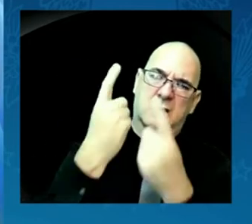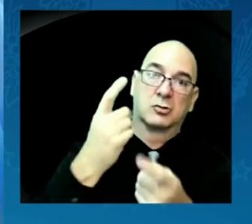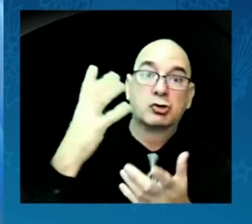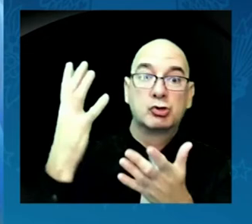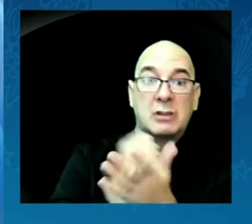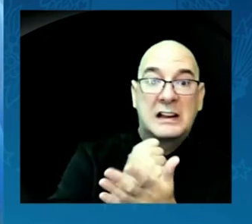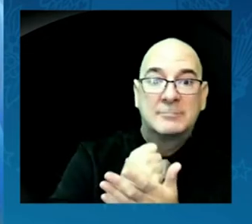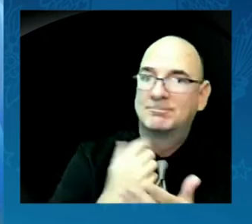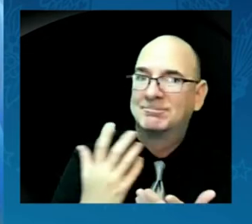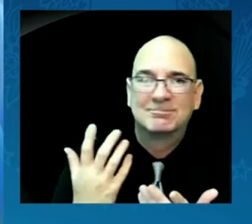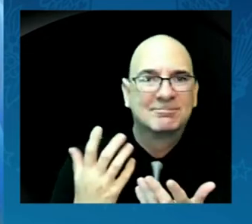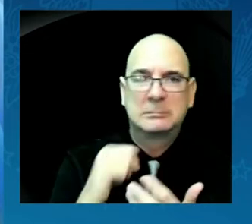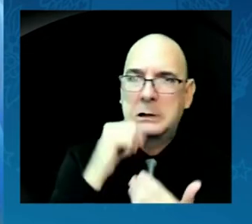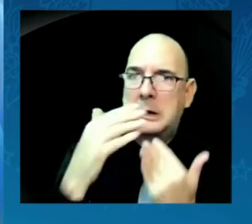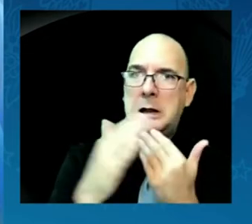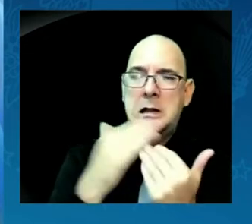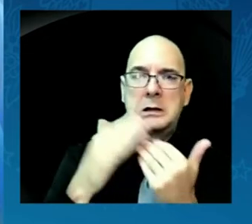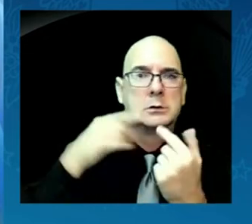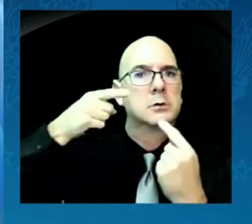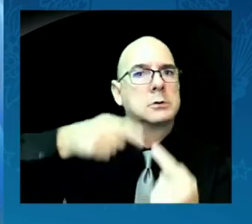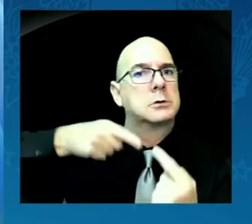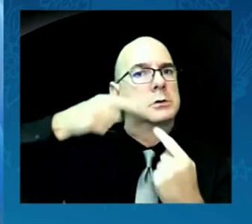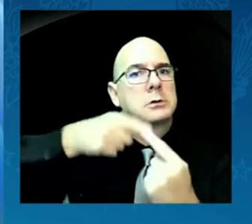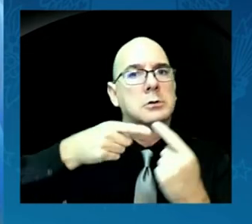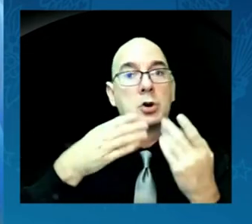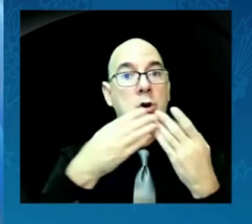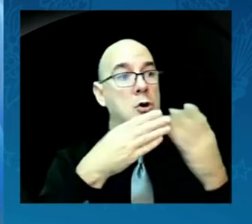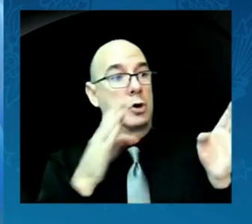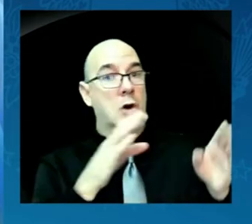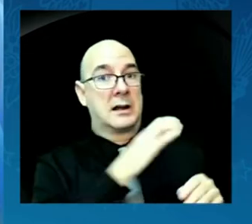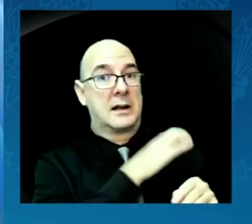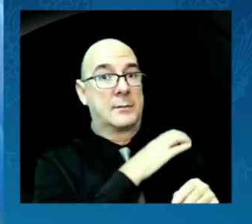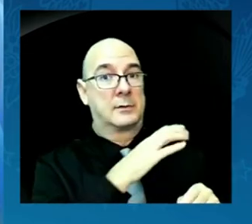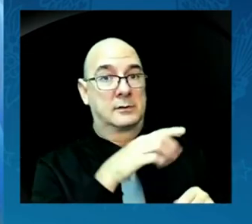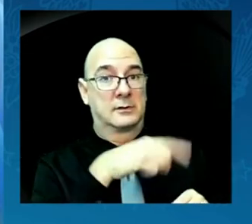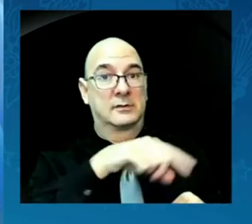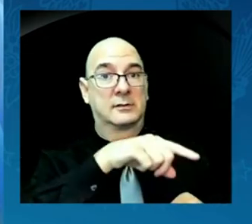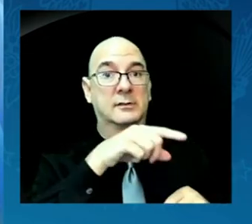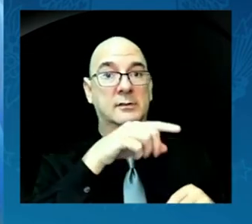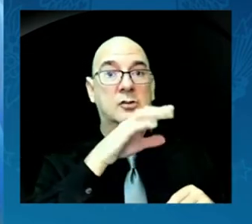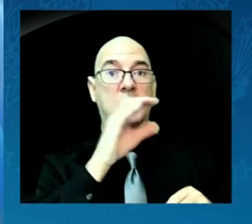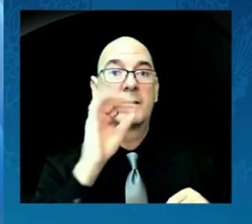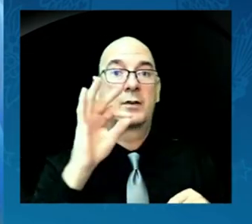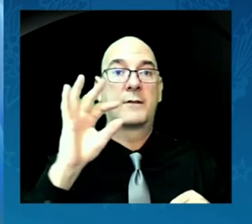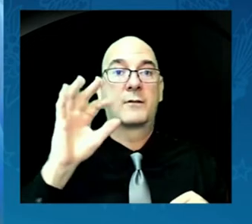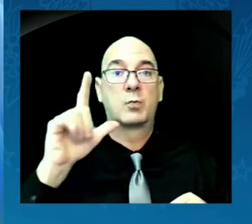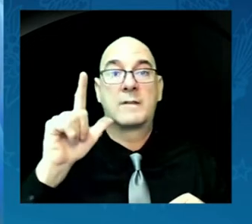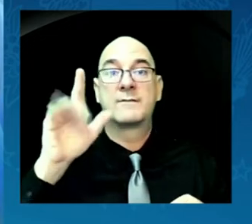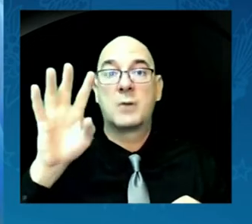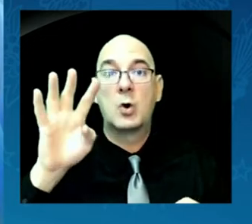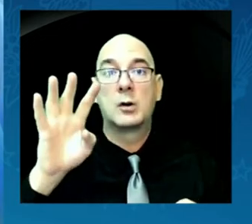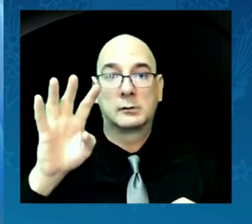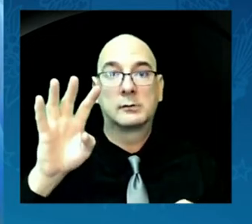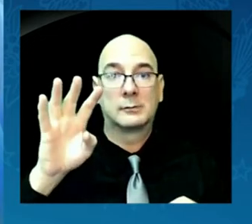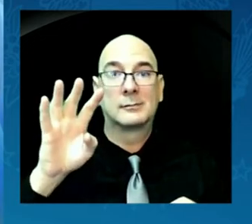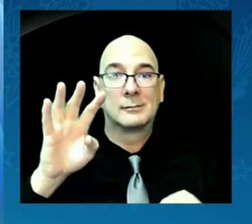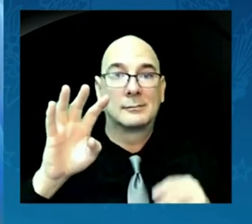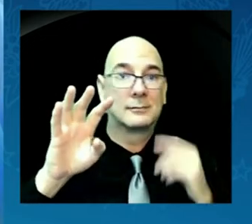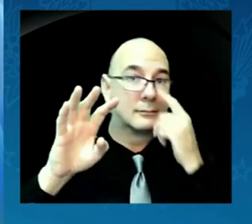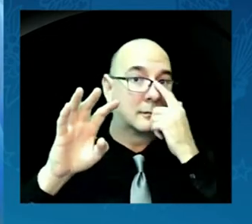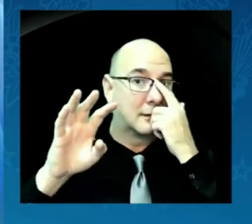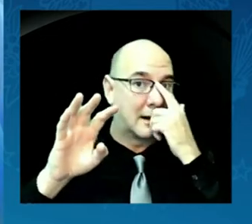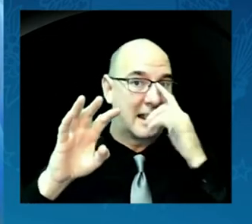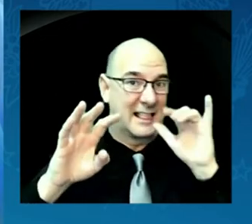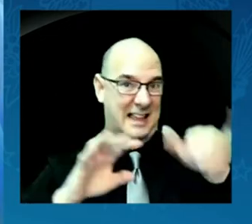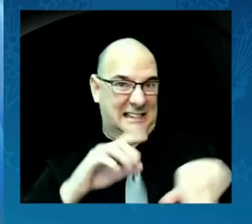in the United States until 1924. And even then, in many states, Jim Crow style laws